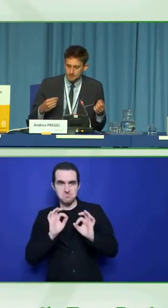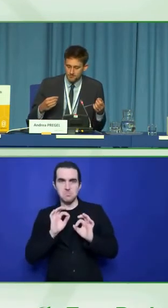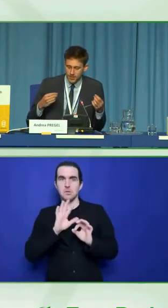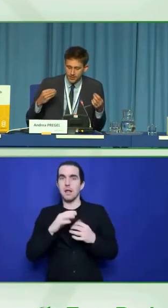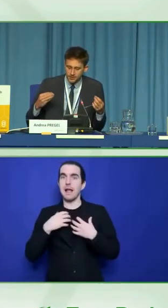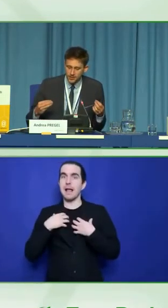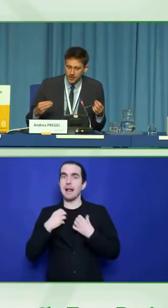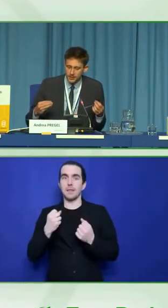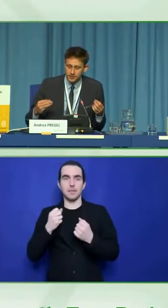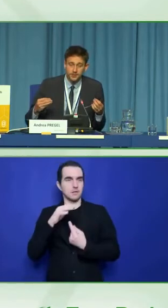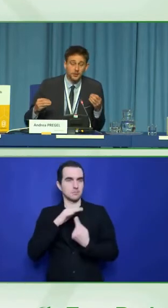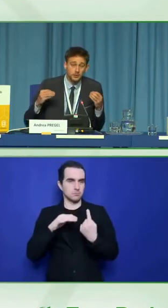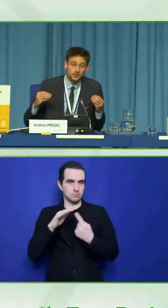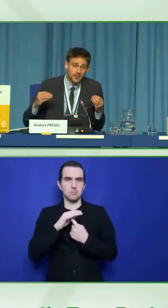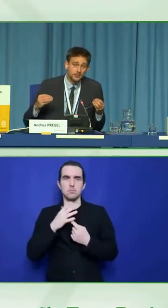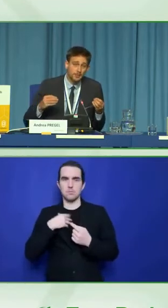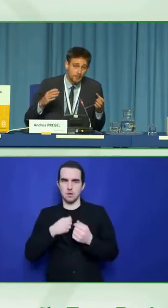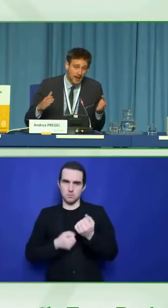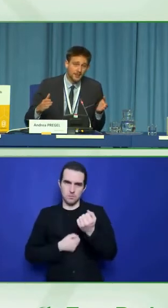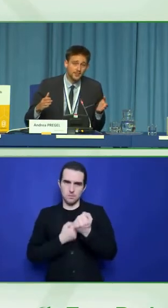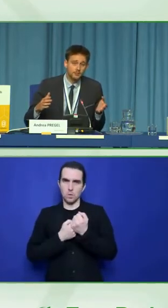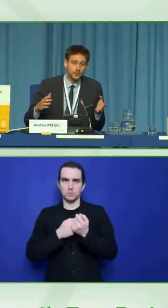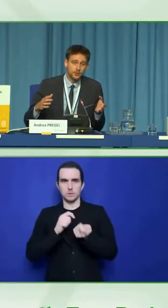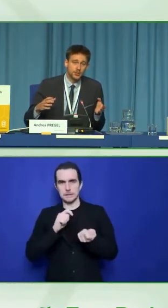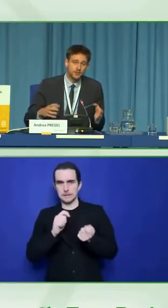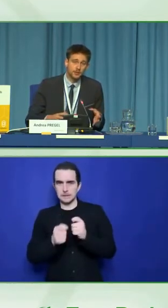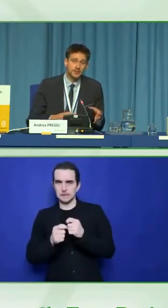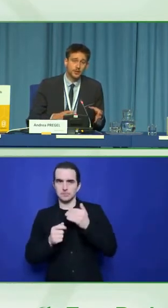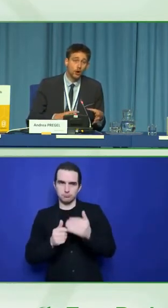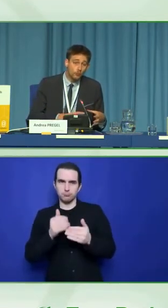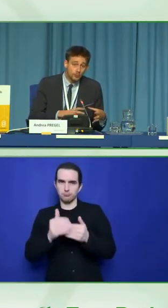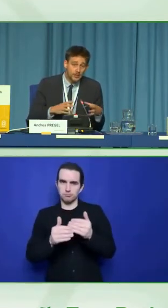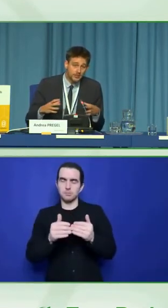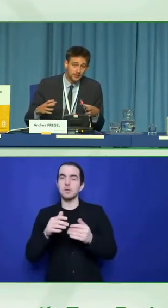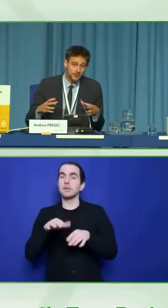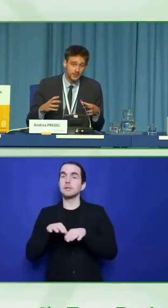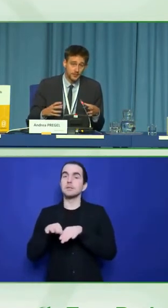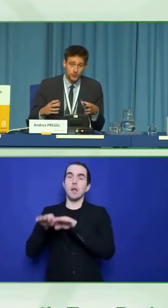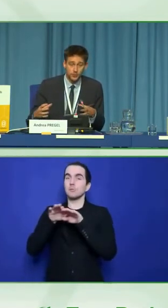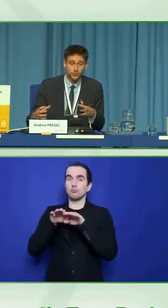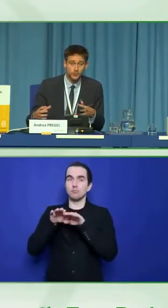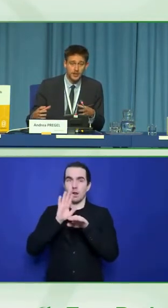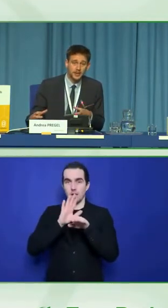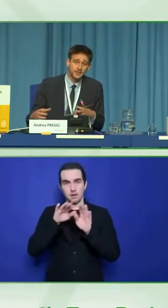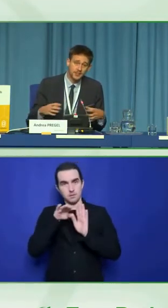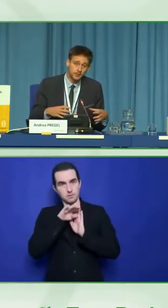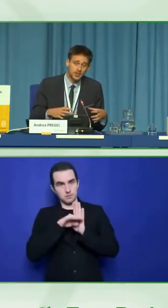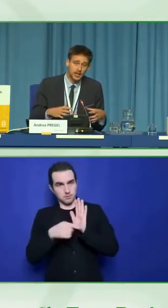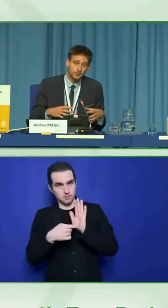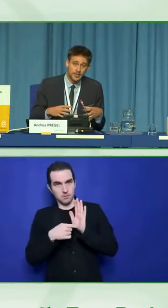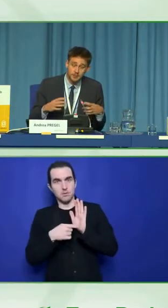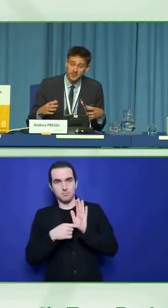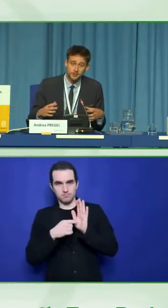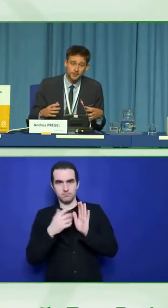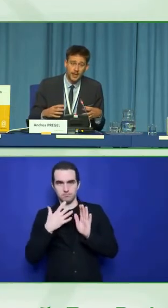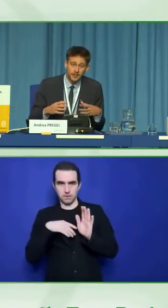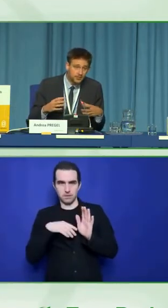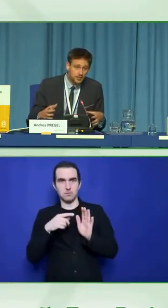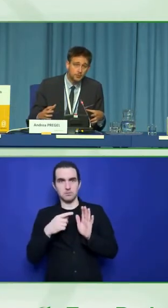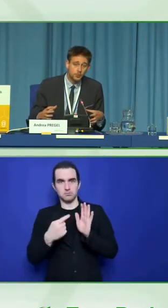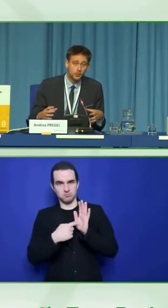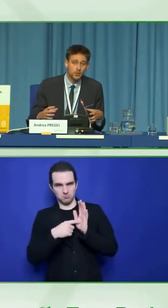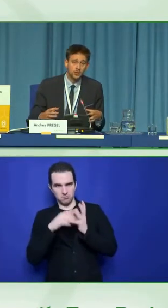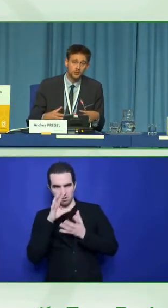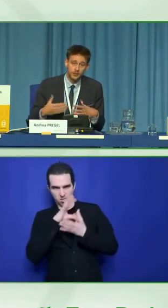design, you know, to strike the right balance between developing a comprehensive set of tools, but at the same time keeping them